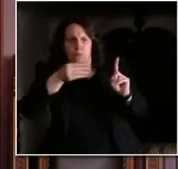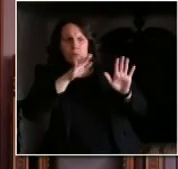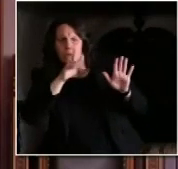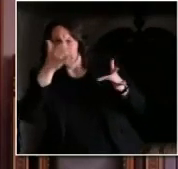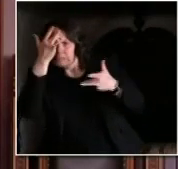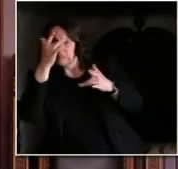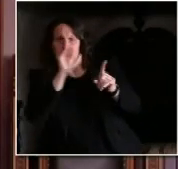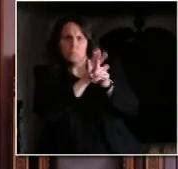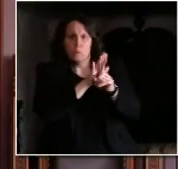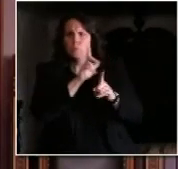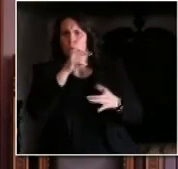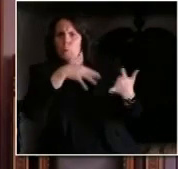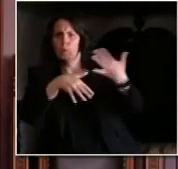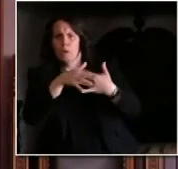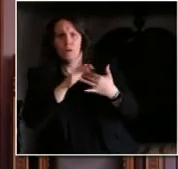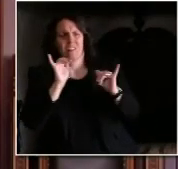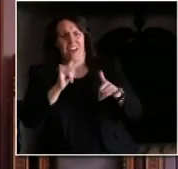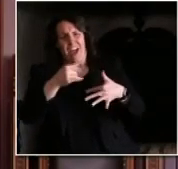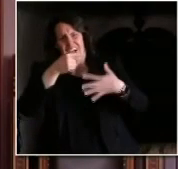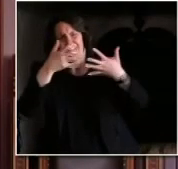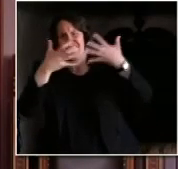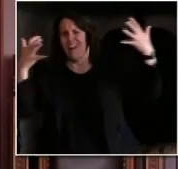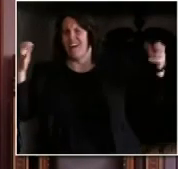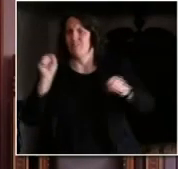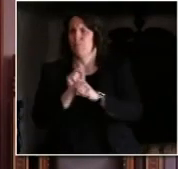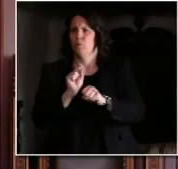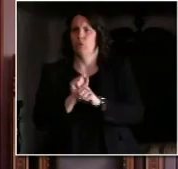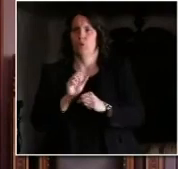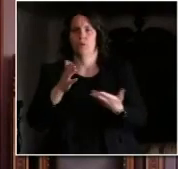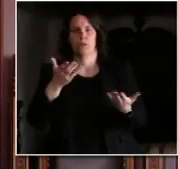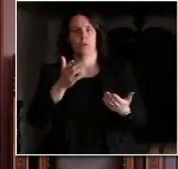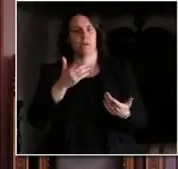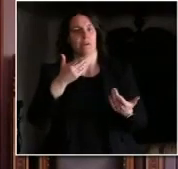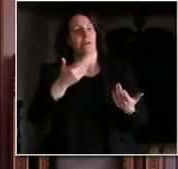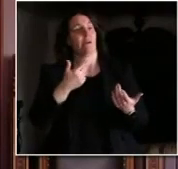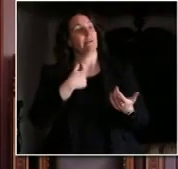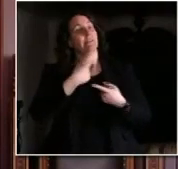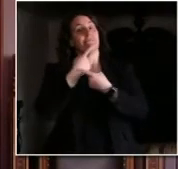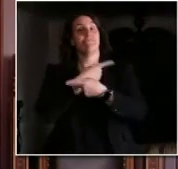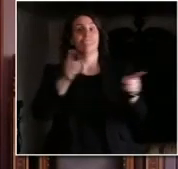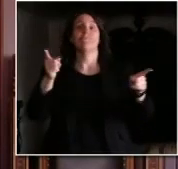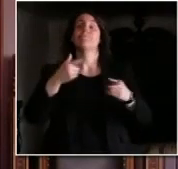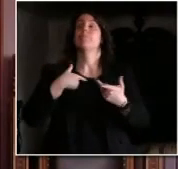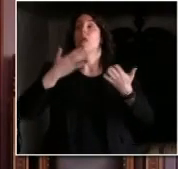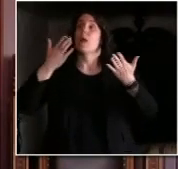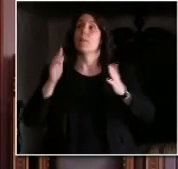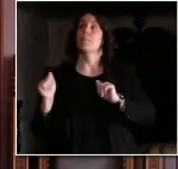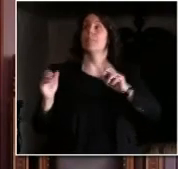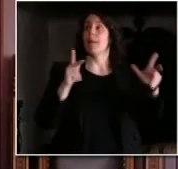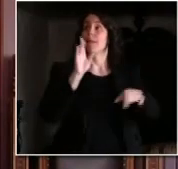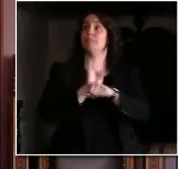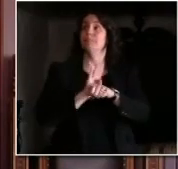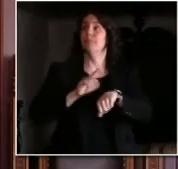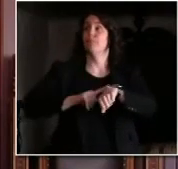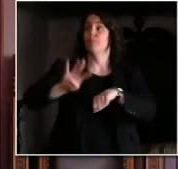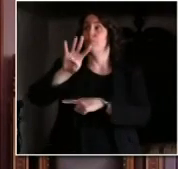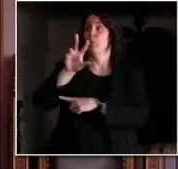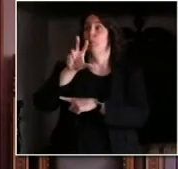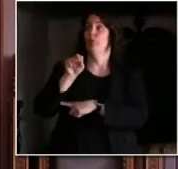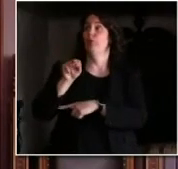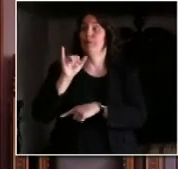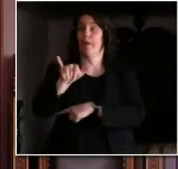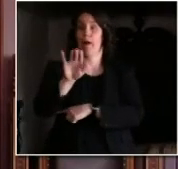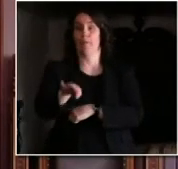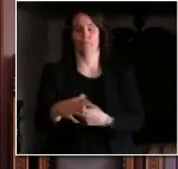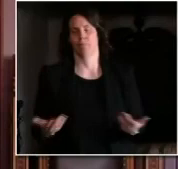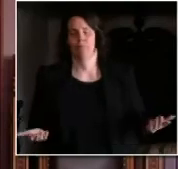March or May 26th at 4.30 in the afternoon that's when it's going to be done we're going to be working hard as hell as we can in the meantime